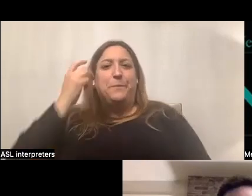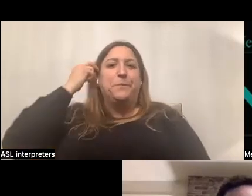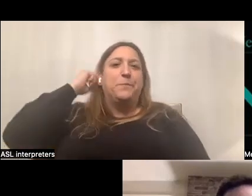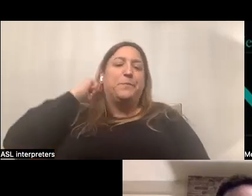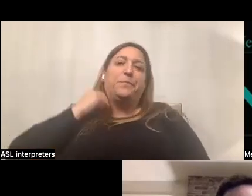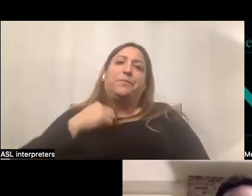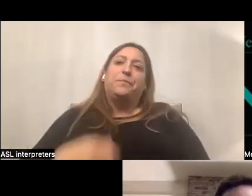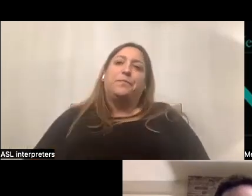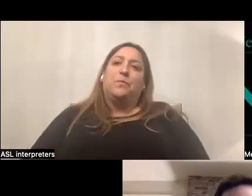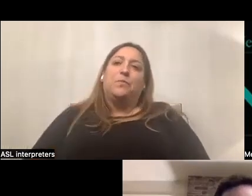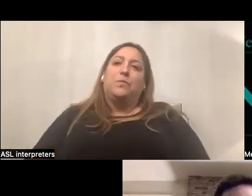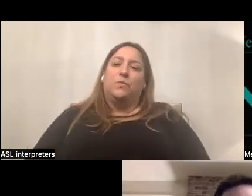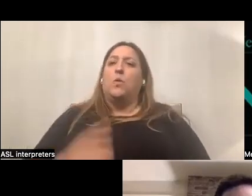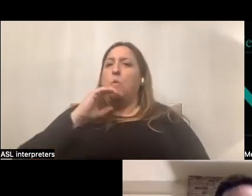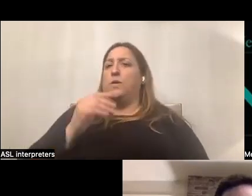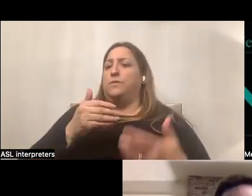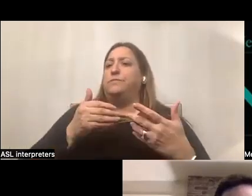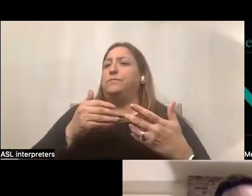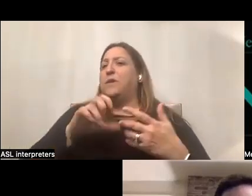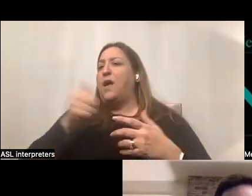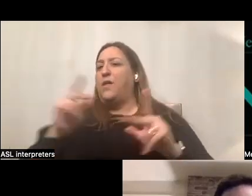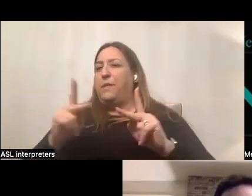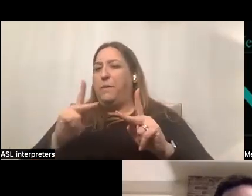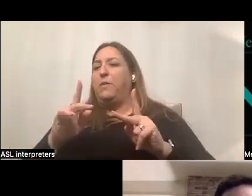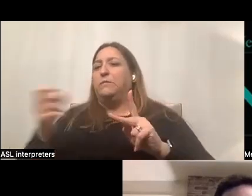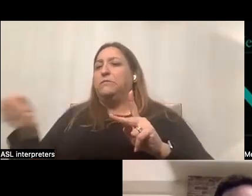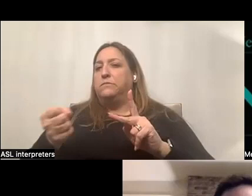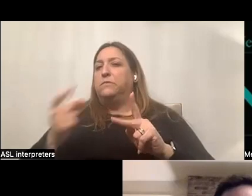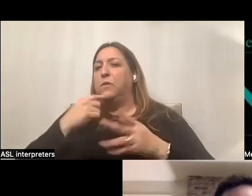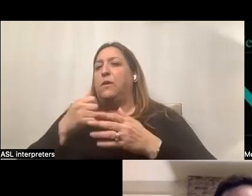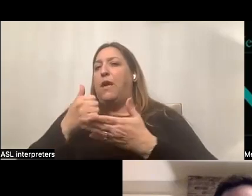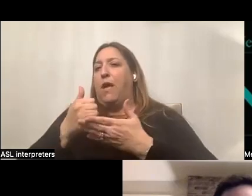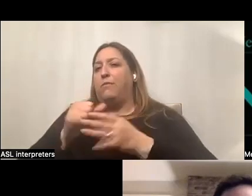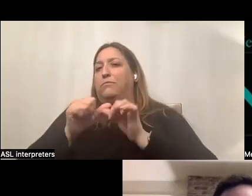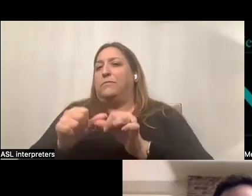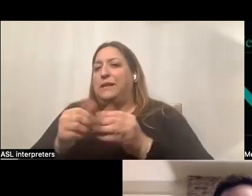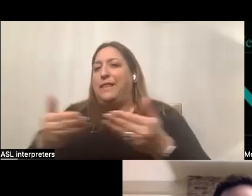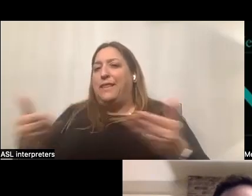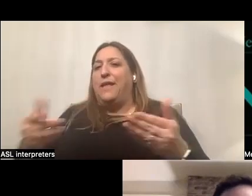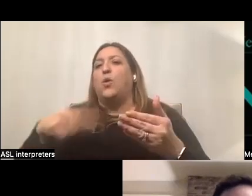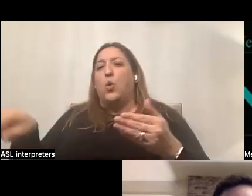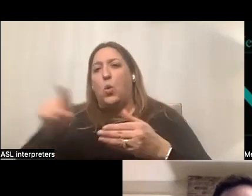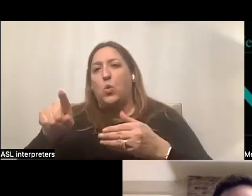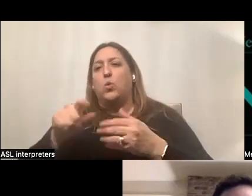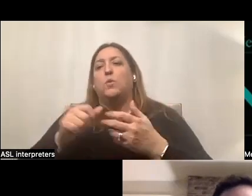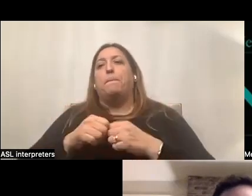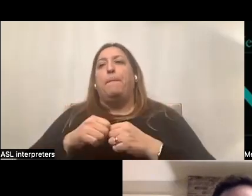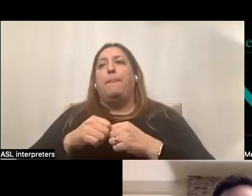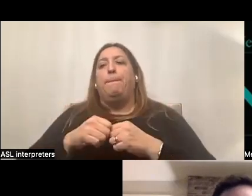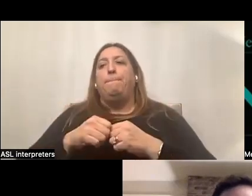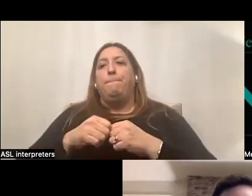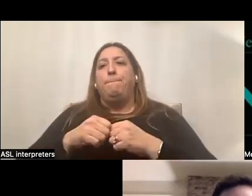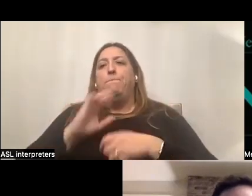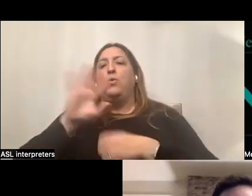You know, we're, we're going to, we're going to move into the, some other people that can kind of help sustain things. And those are the, the